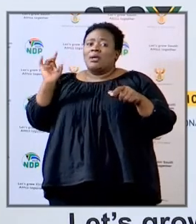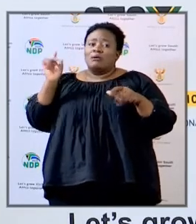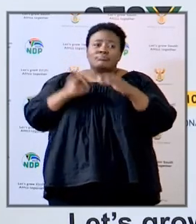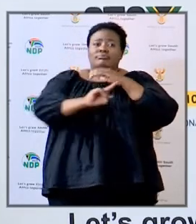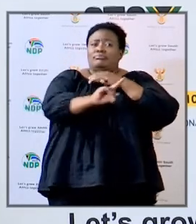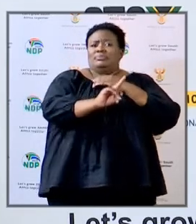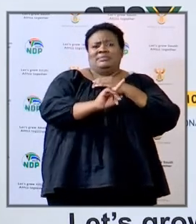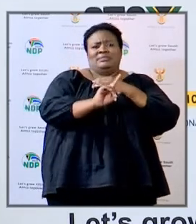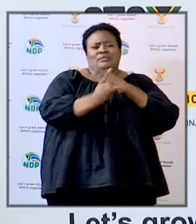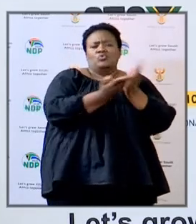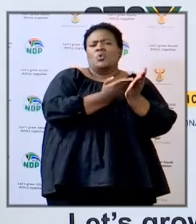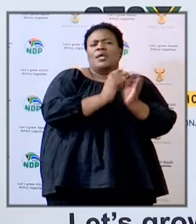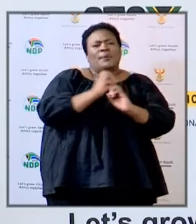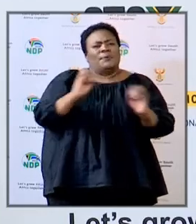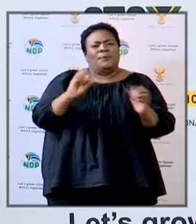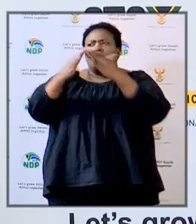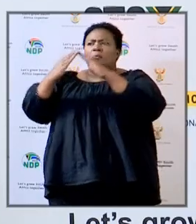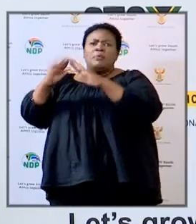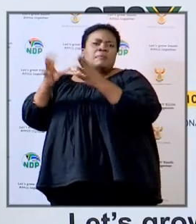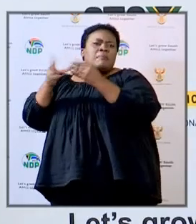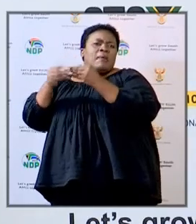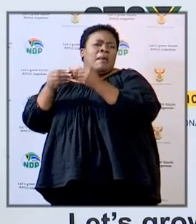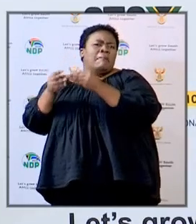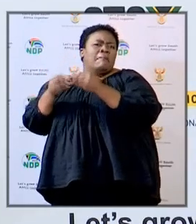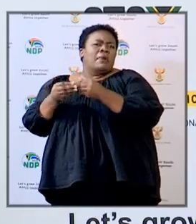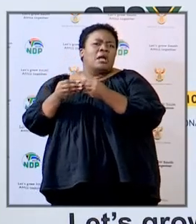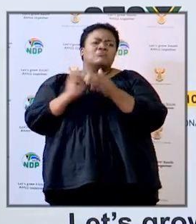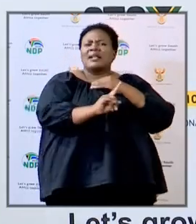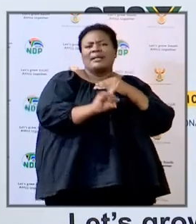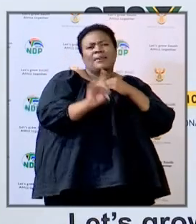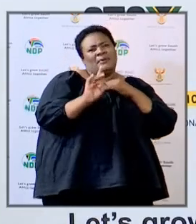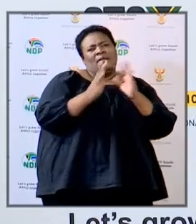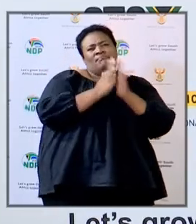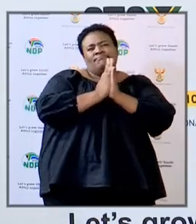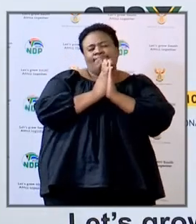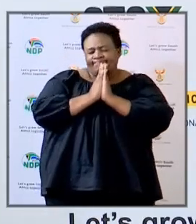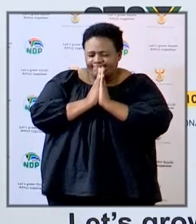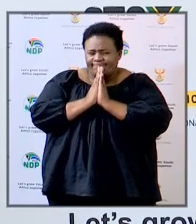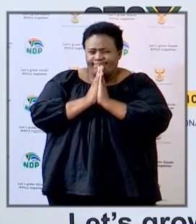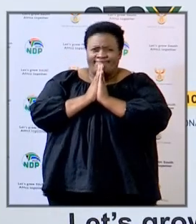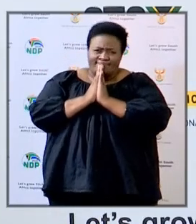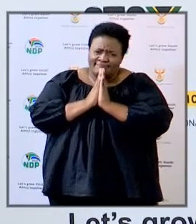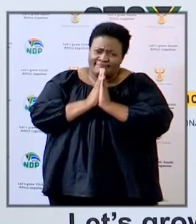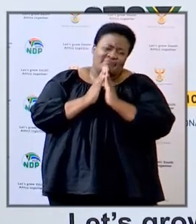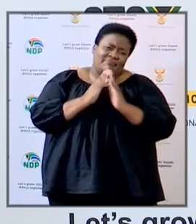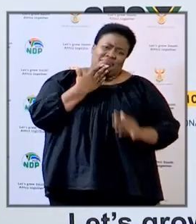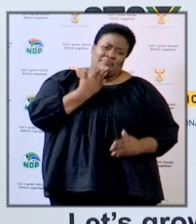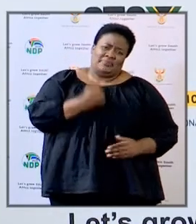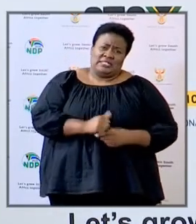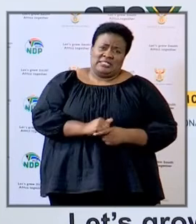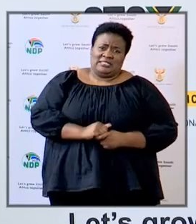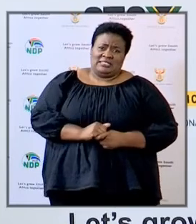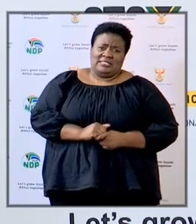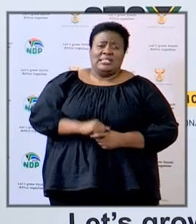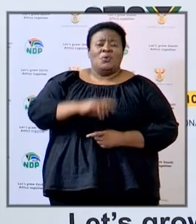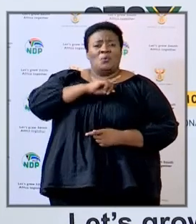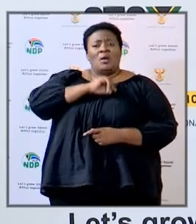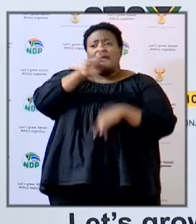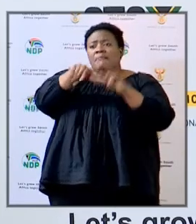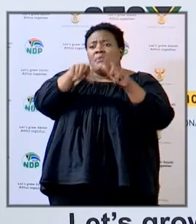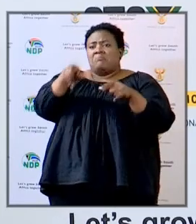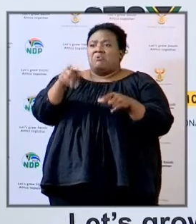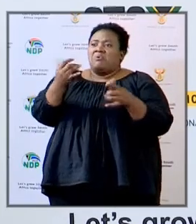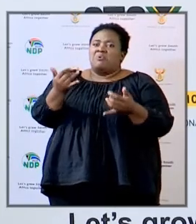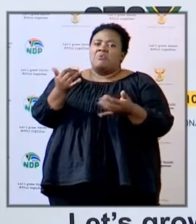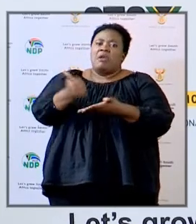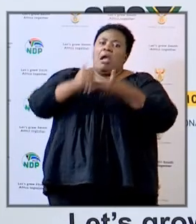to the schools who's not part of the school community and I think that's a humble request so not that we don't because people have